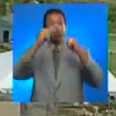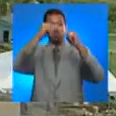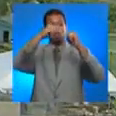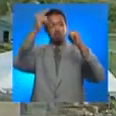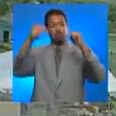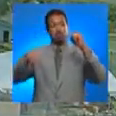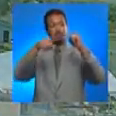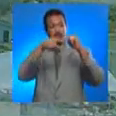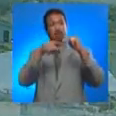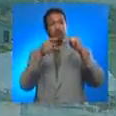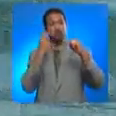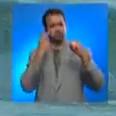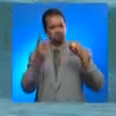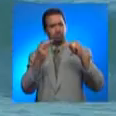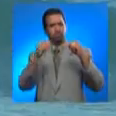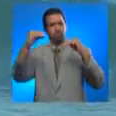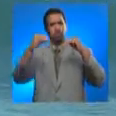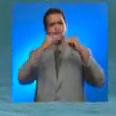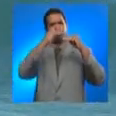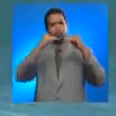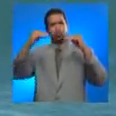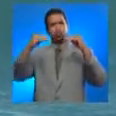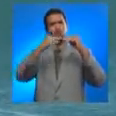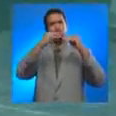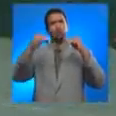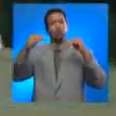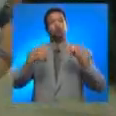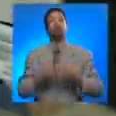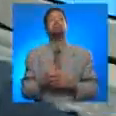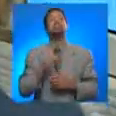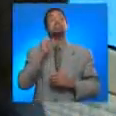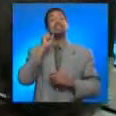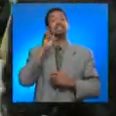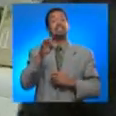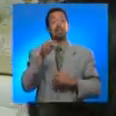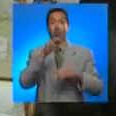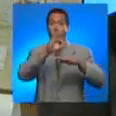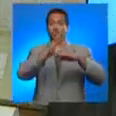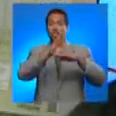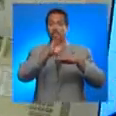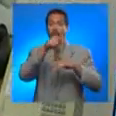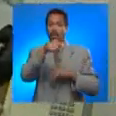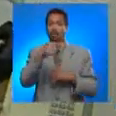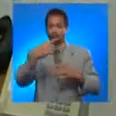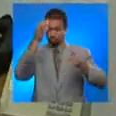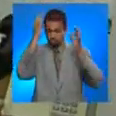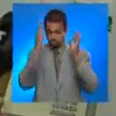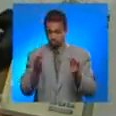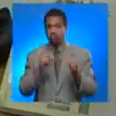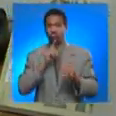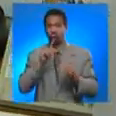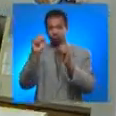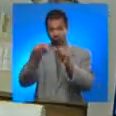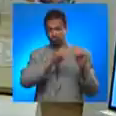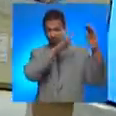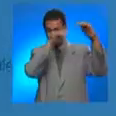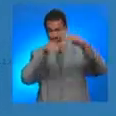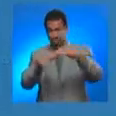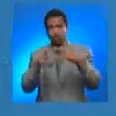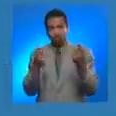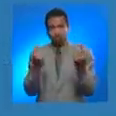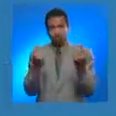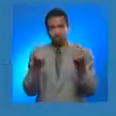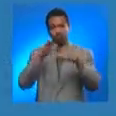Pools and ponds may show moving waves. If a tsunami was generated, a tsunami watch will be issued